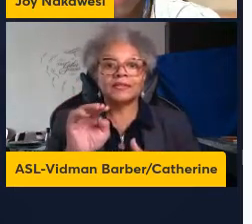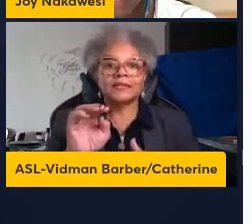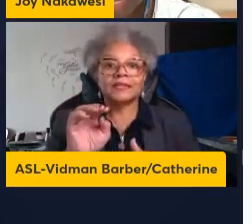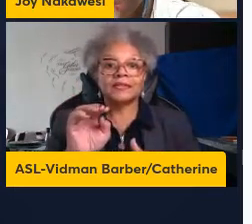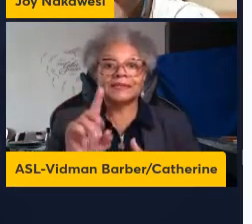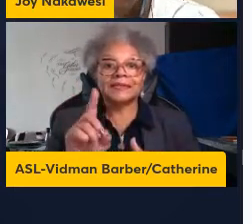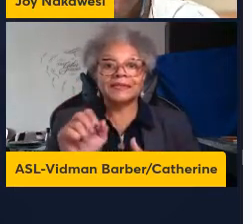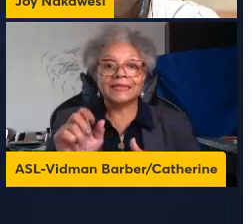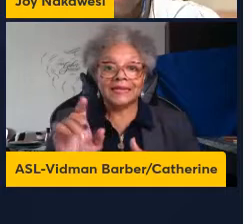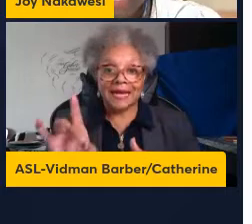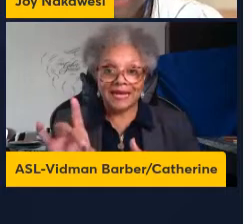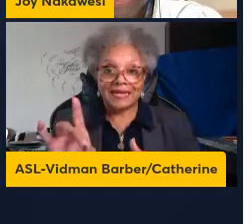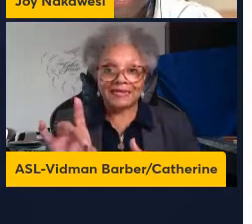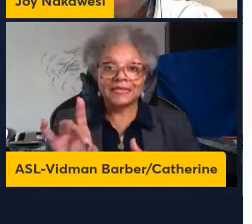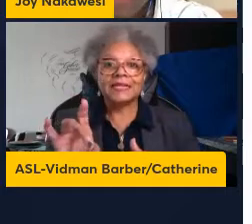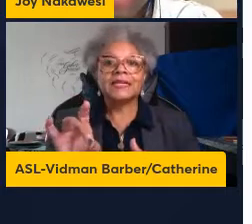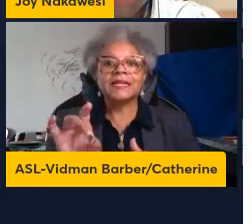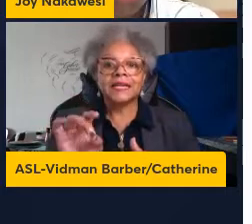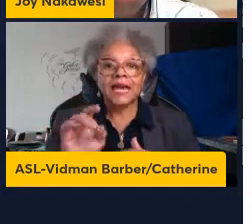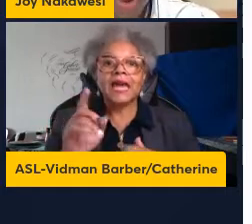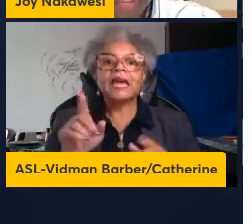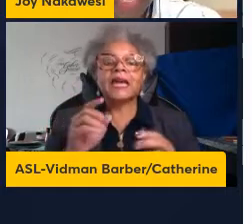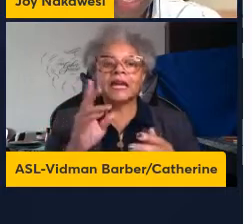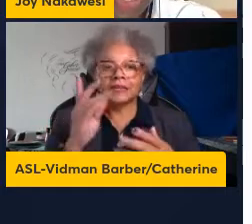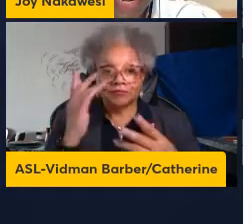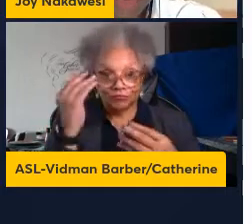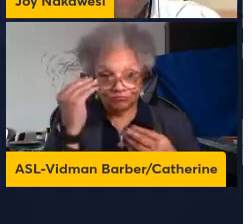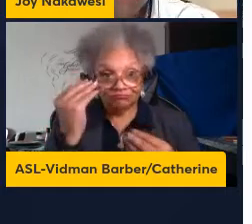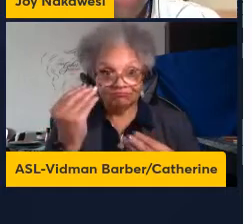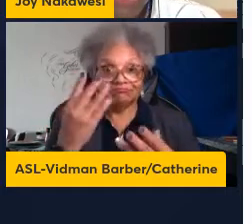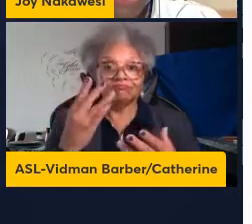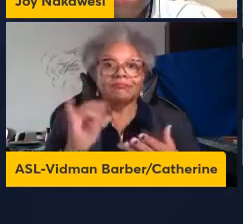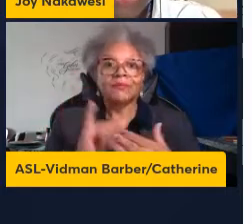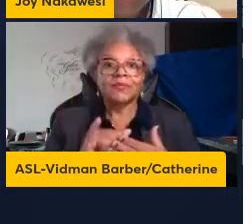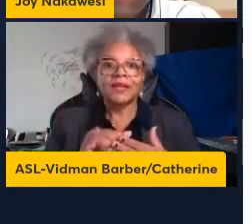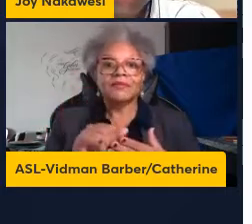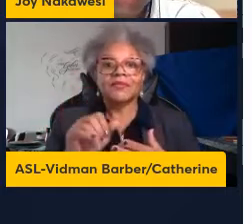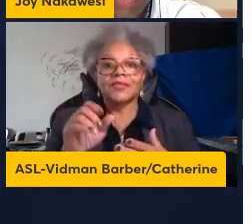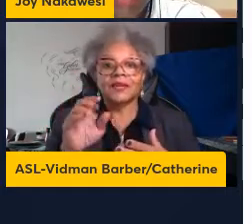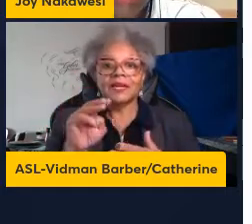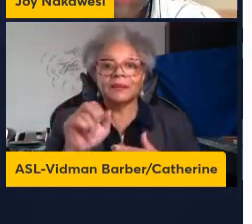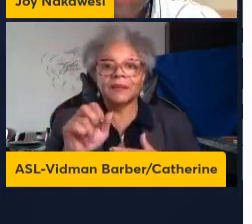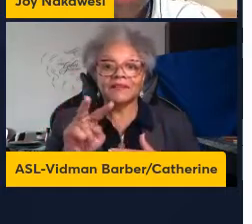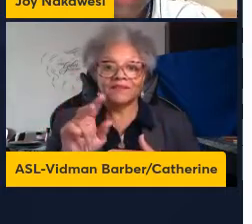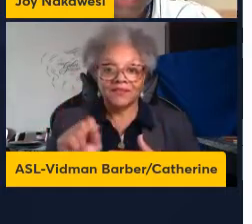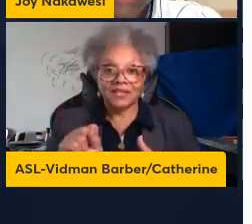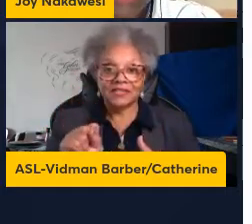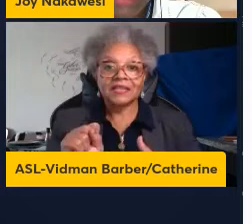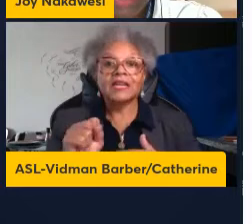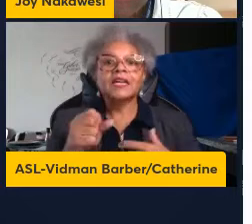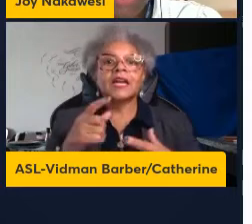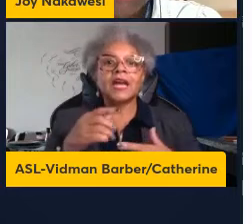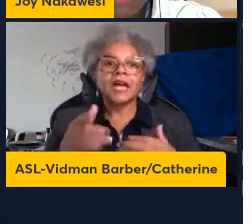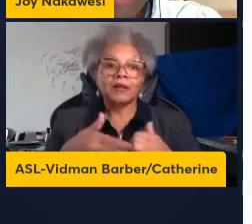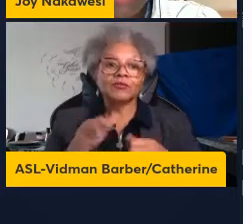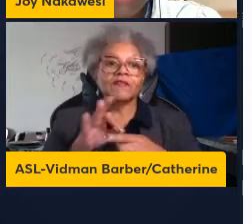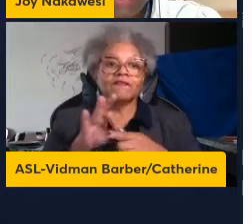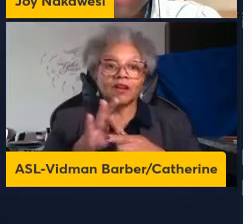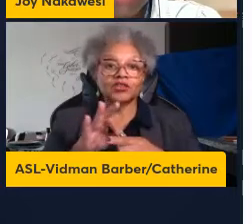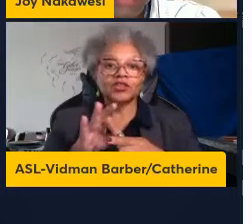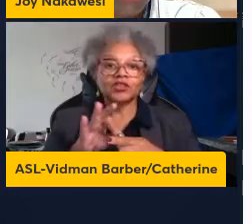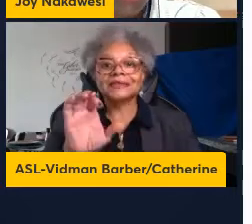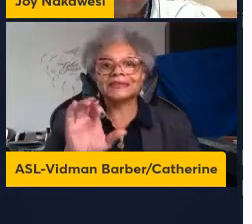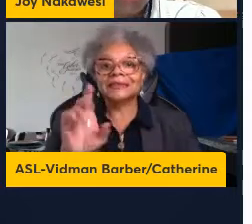indicating that Mavs signaling is required to generate functional CD8 TREM cells while the